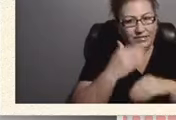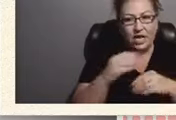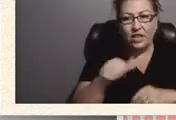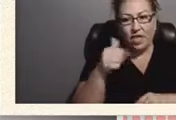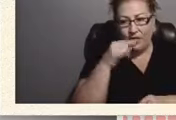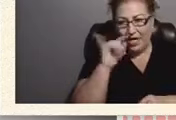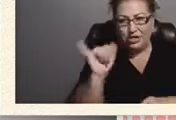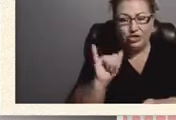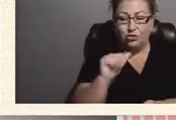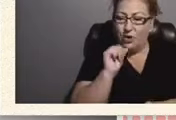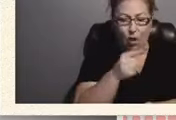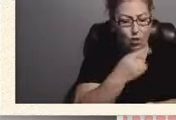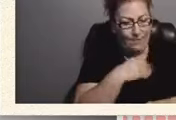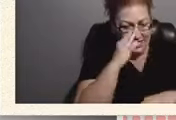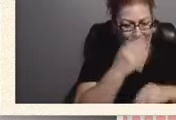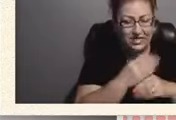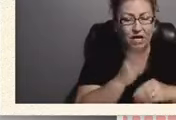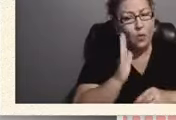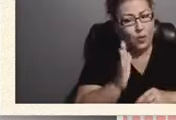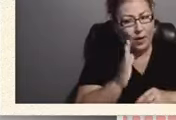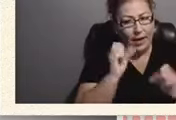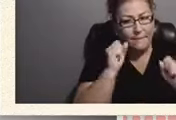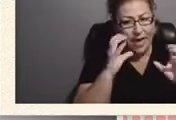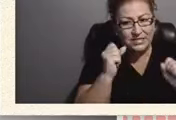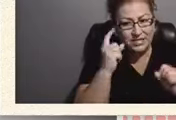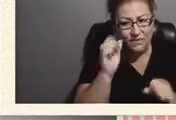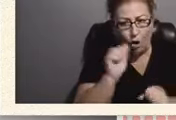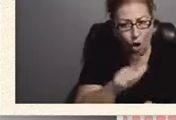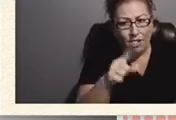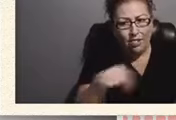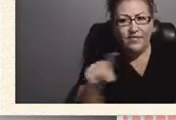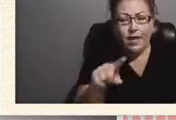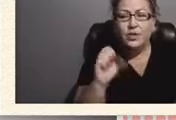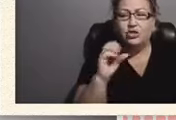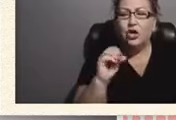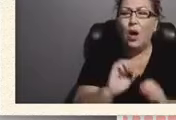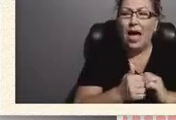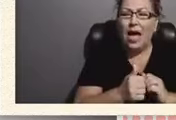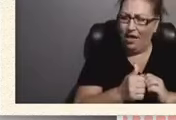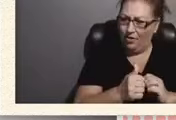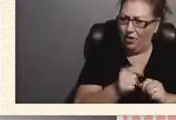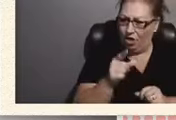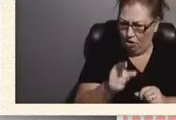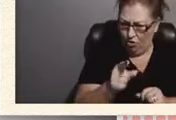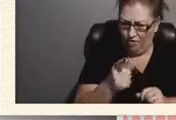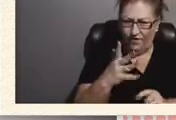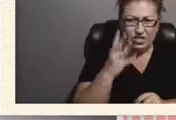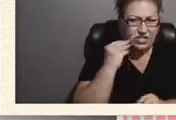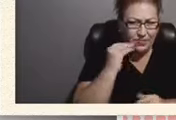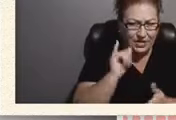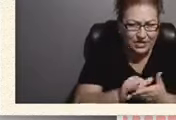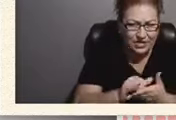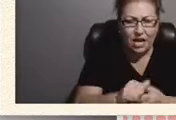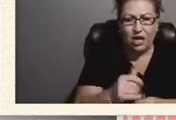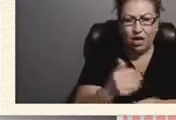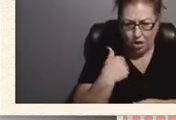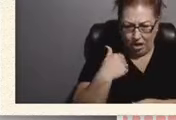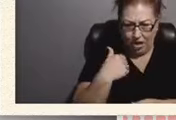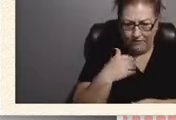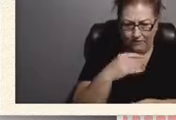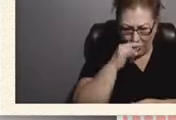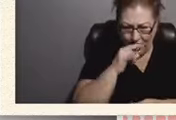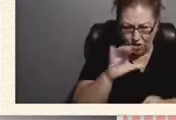my son, will be amazing. So have you guys been through that? Have your kids done on the job training?